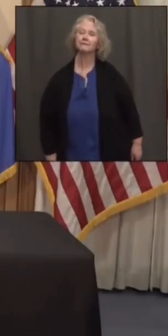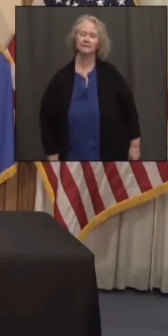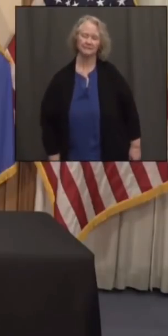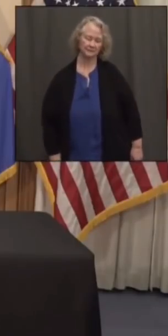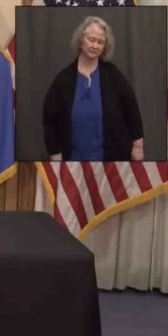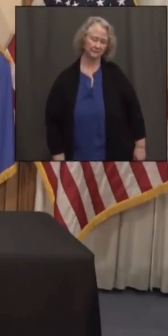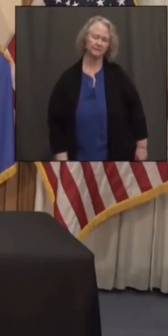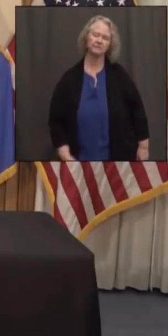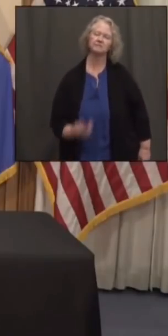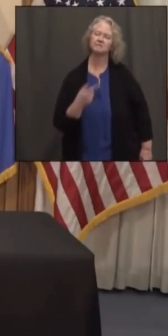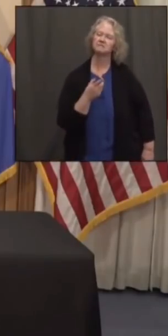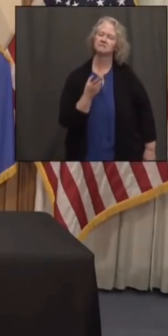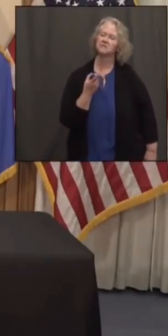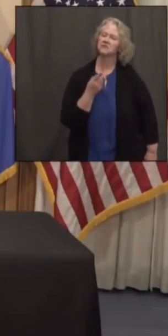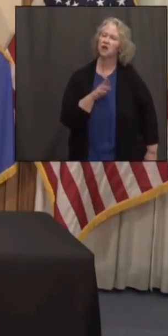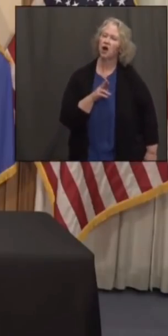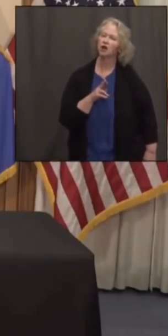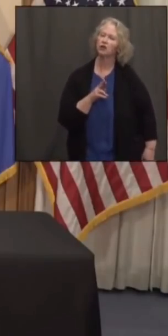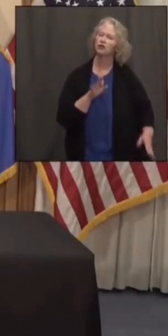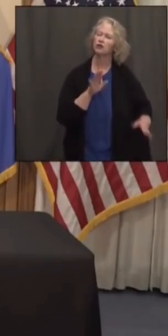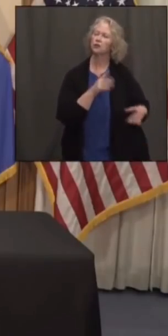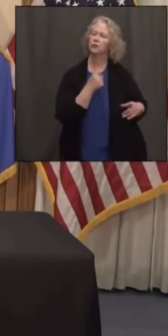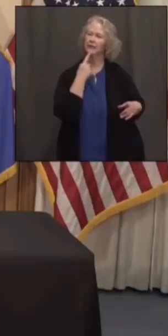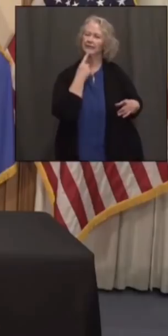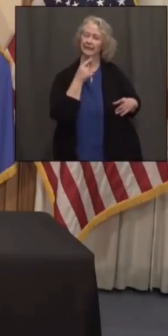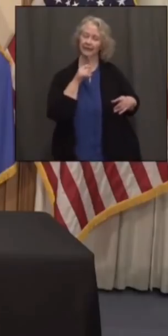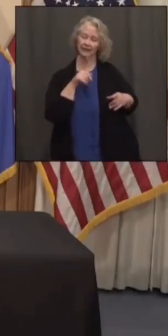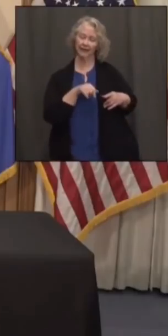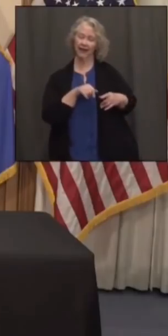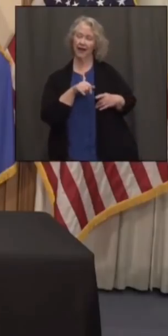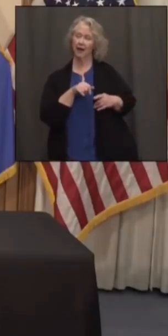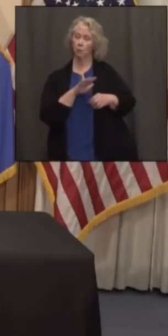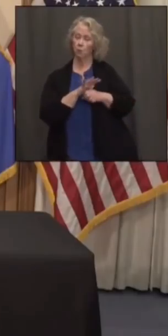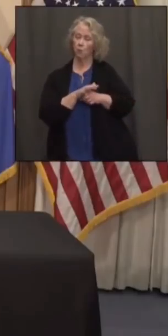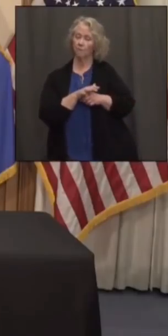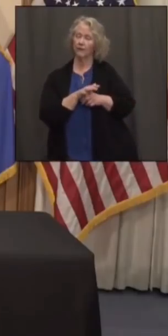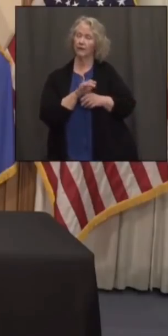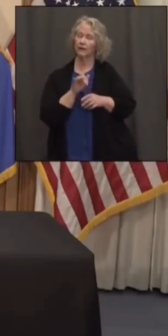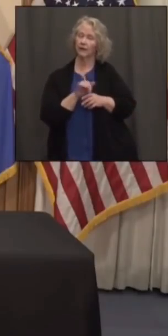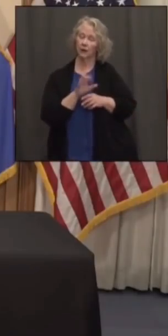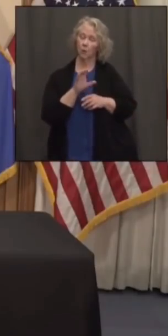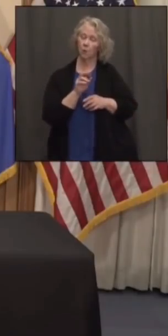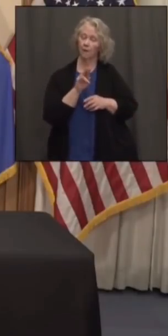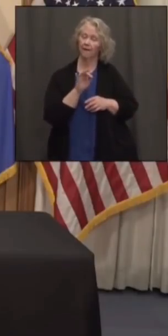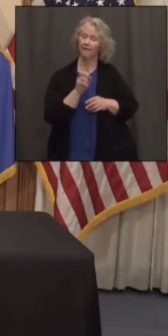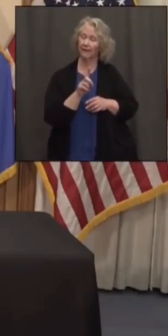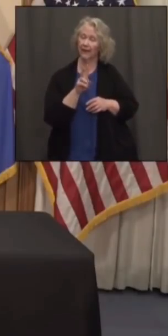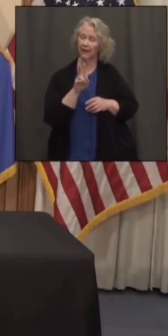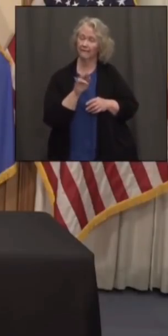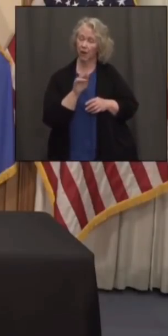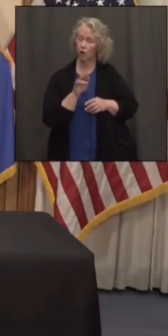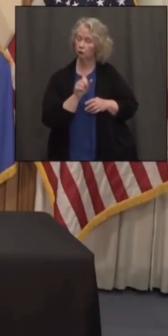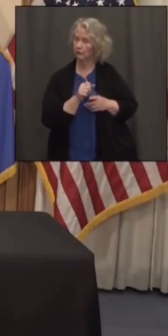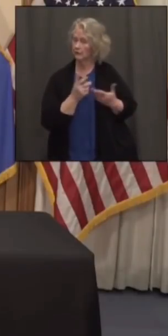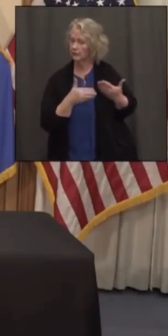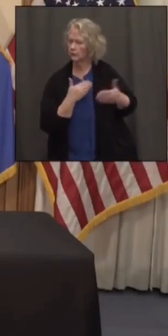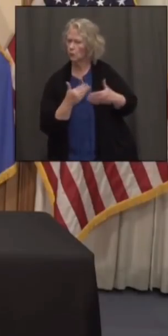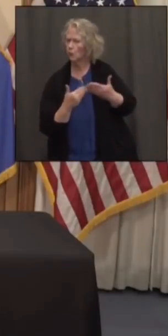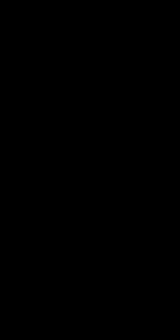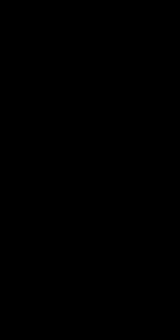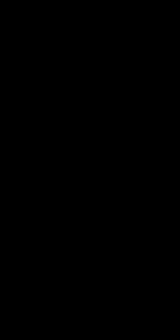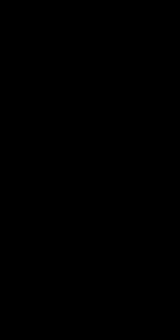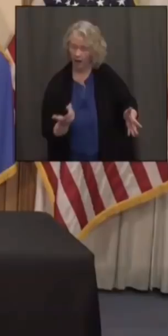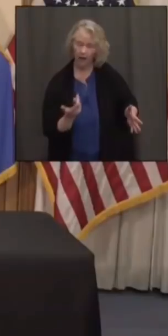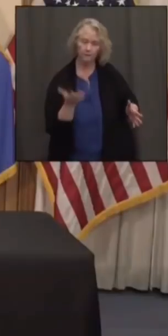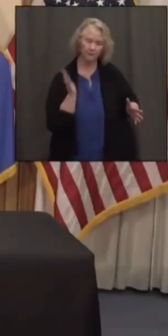And what are doctors telling you about the path of this virus? I know we talked a lot about it when the numbers were on the way up. Now that